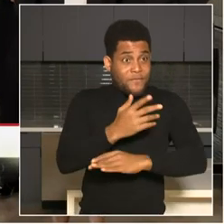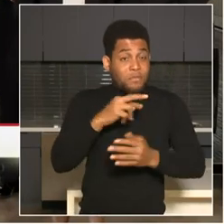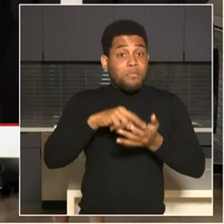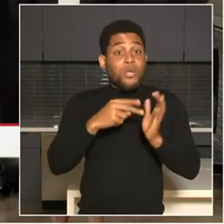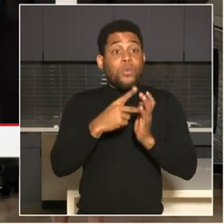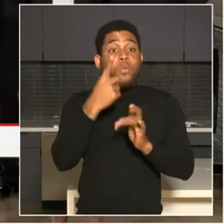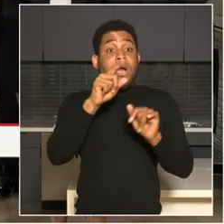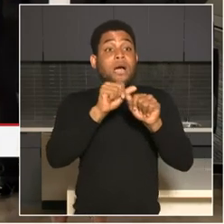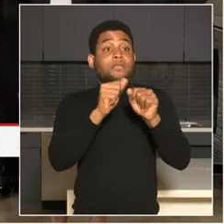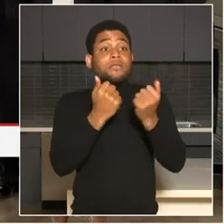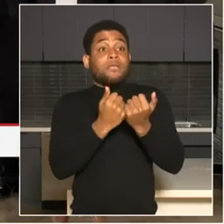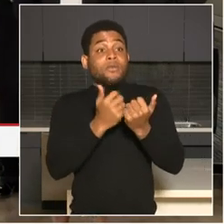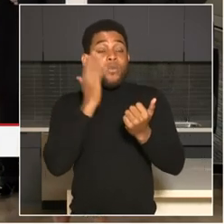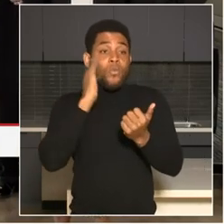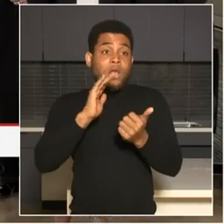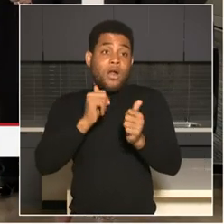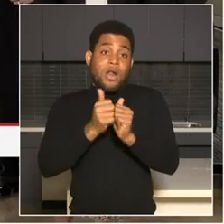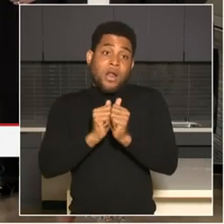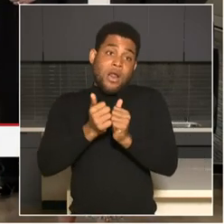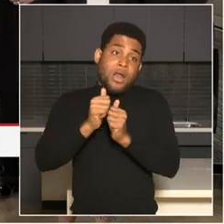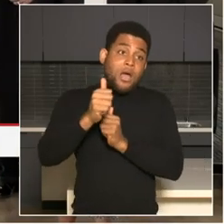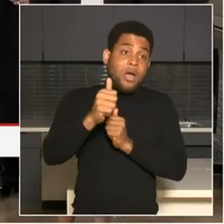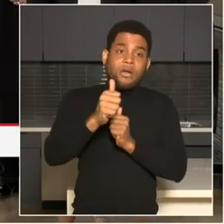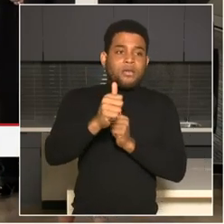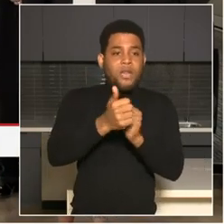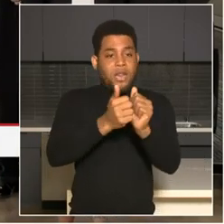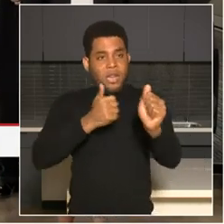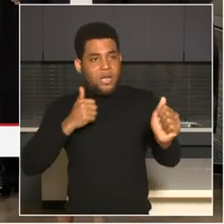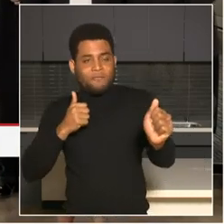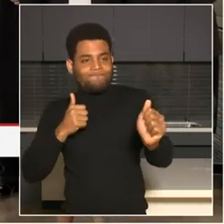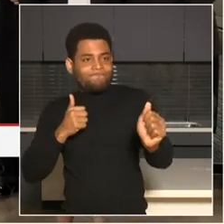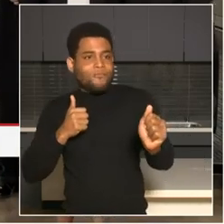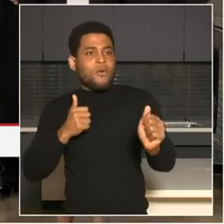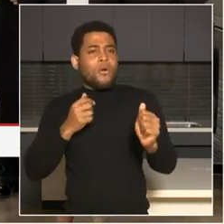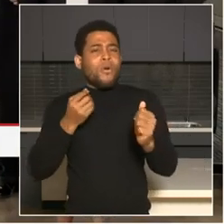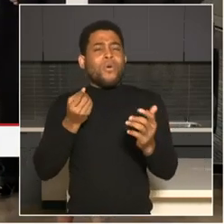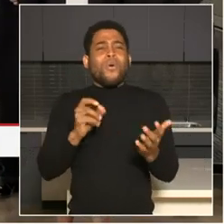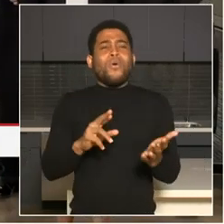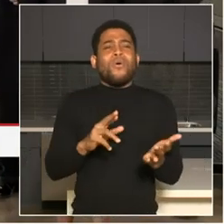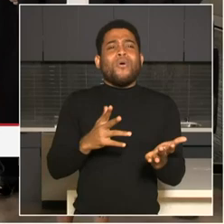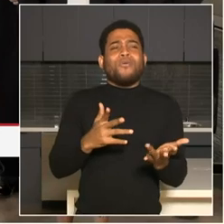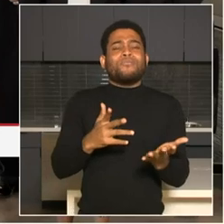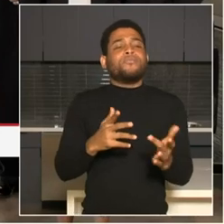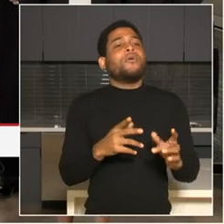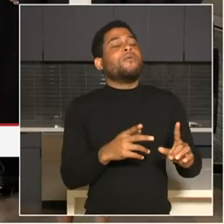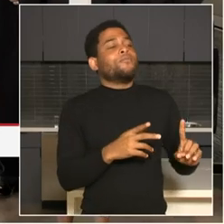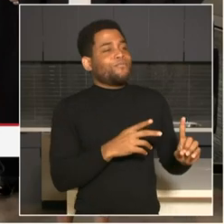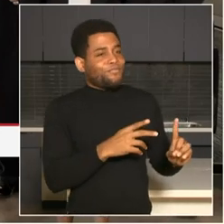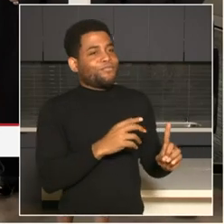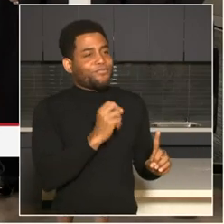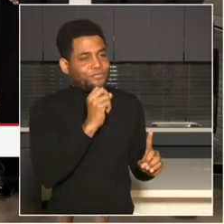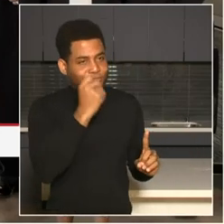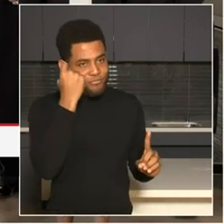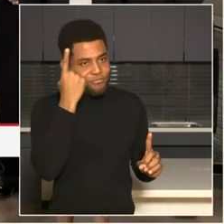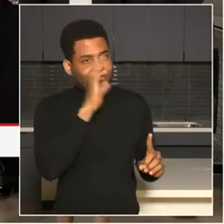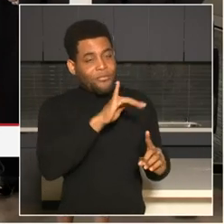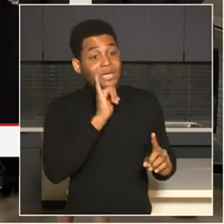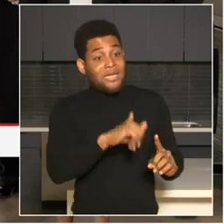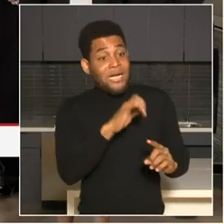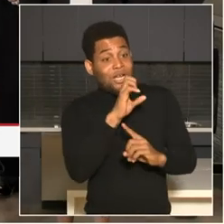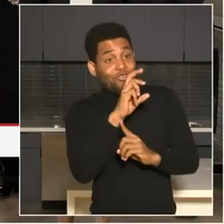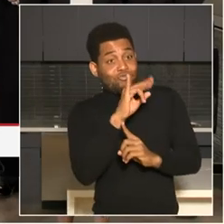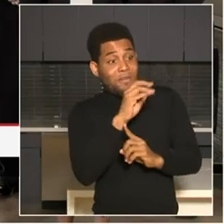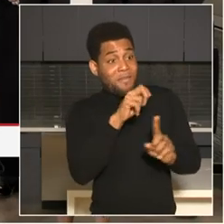Well, I, and good question. I do not have a response to what you shared. think this, that's still under investigation. I think in, in all fairness to the